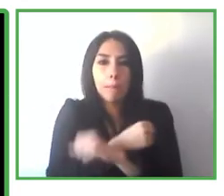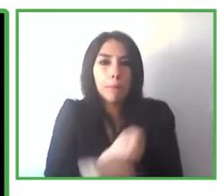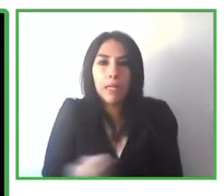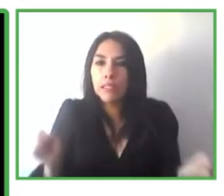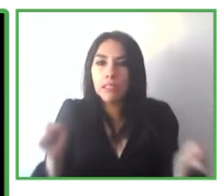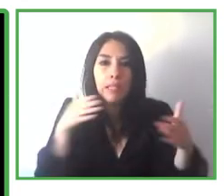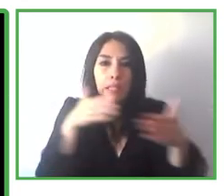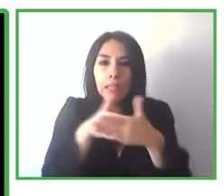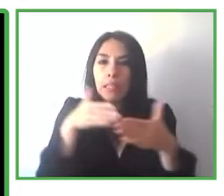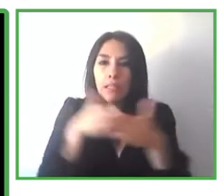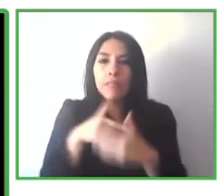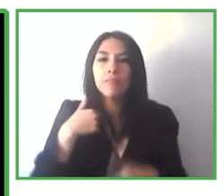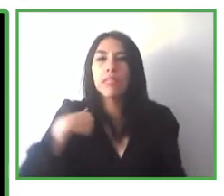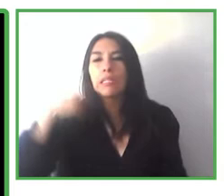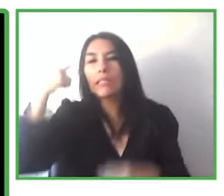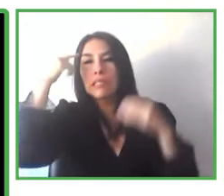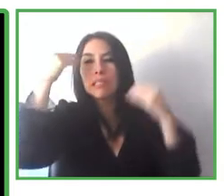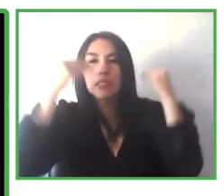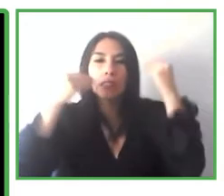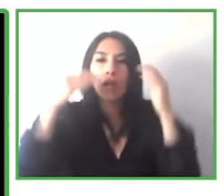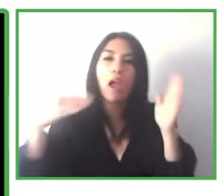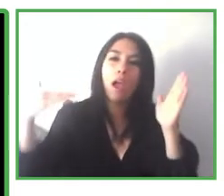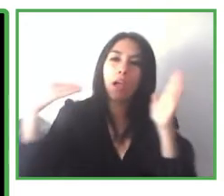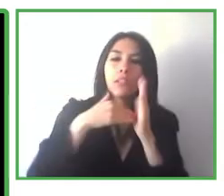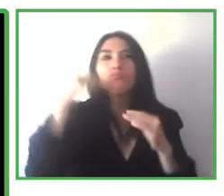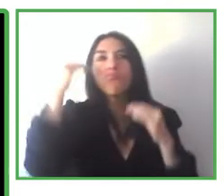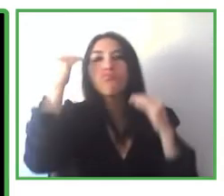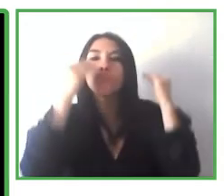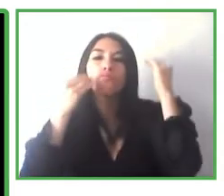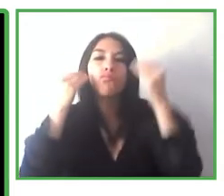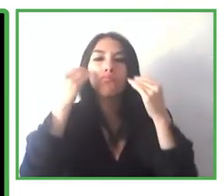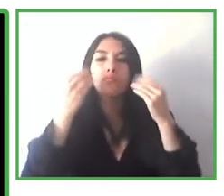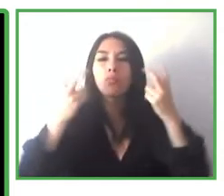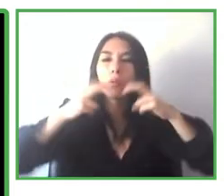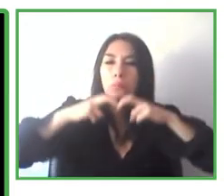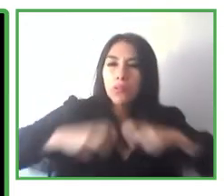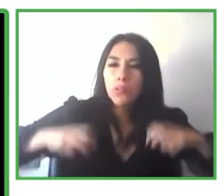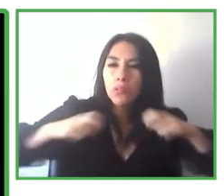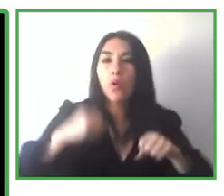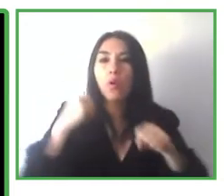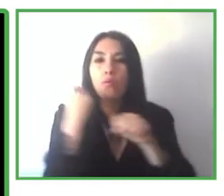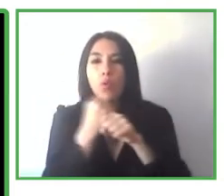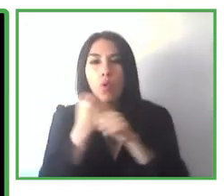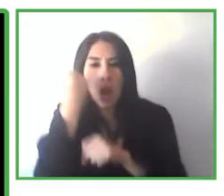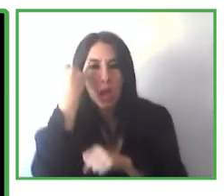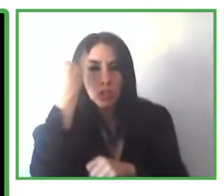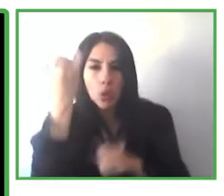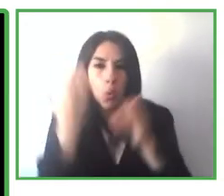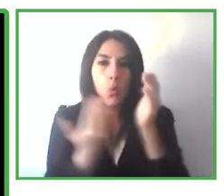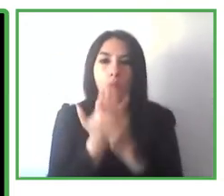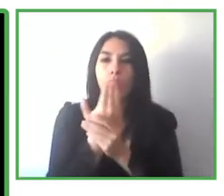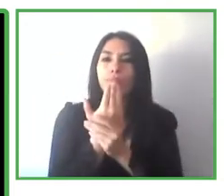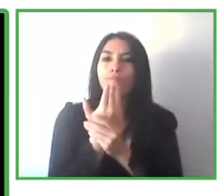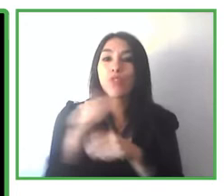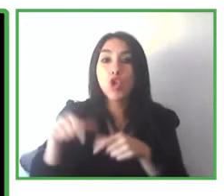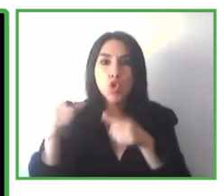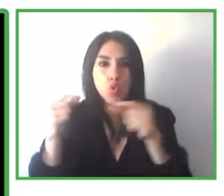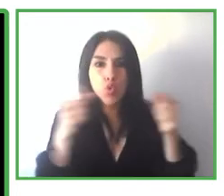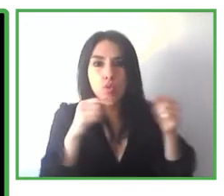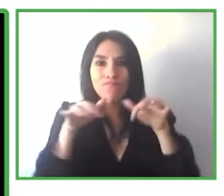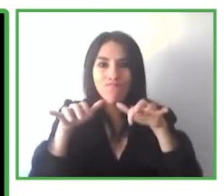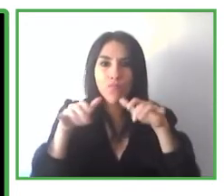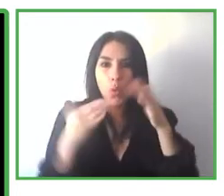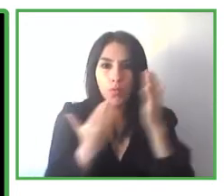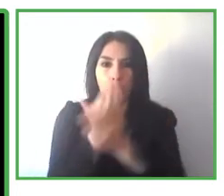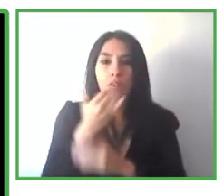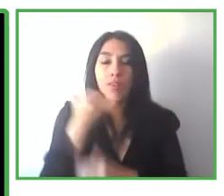be researching for five years, working on innovation, creating something totally different, and we created this NaviLens